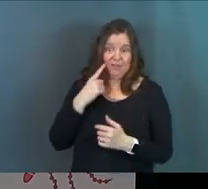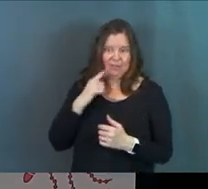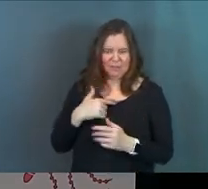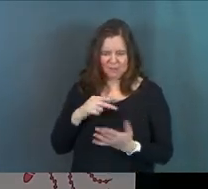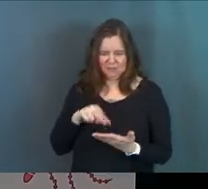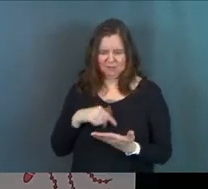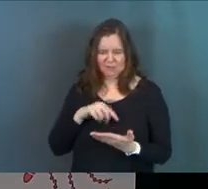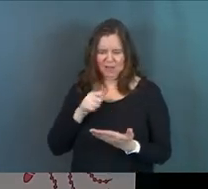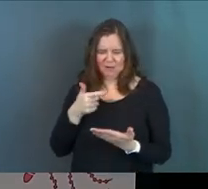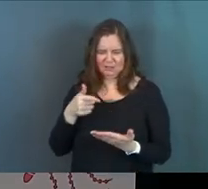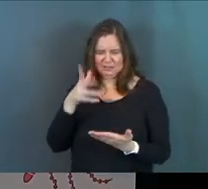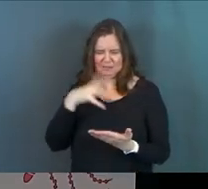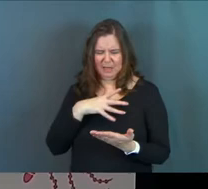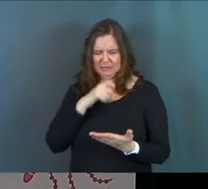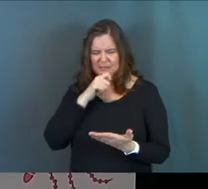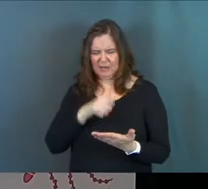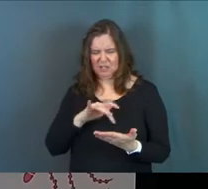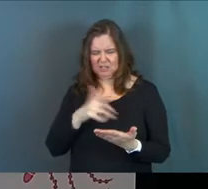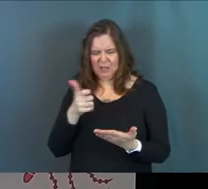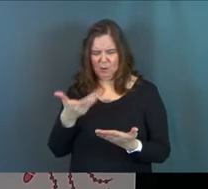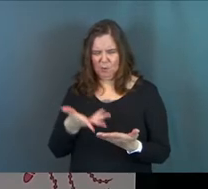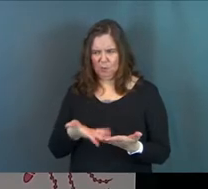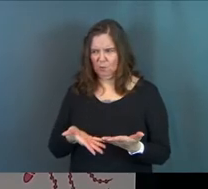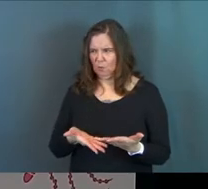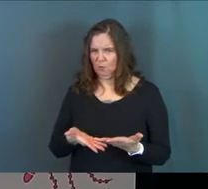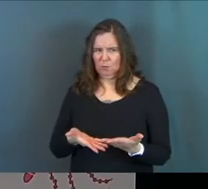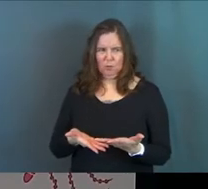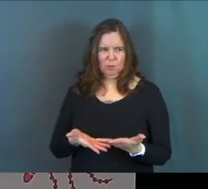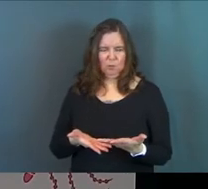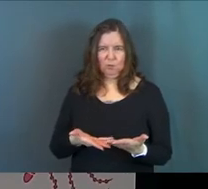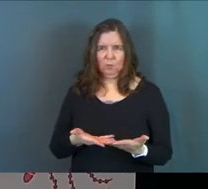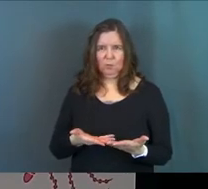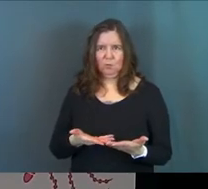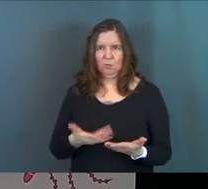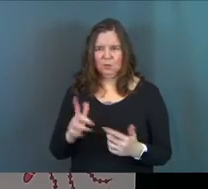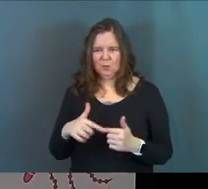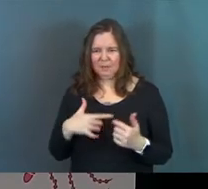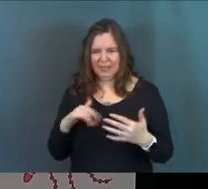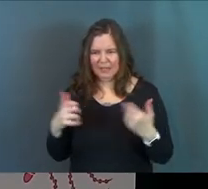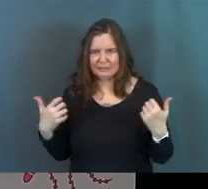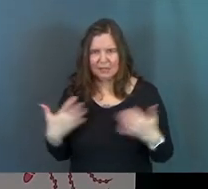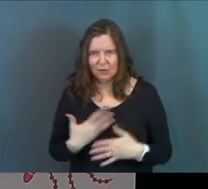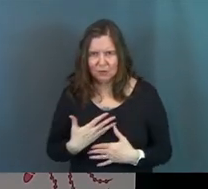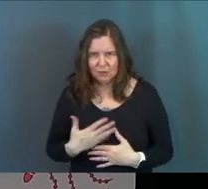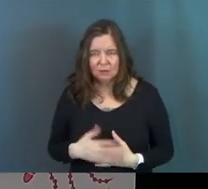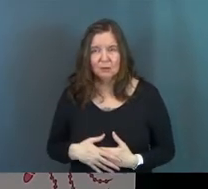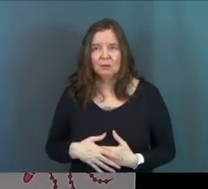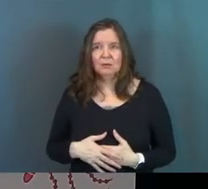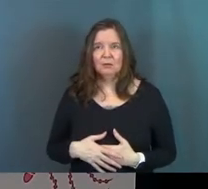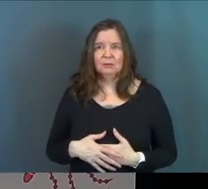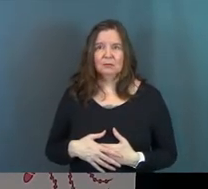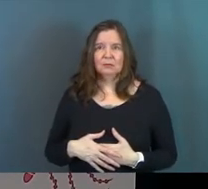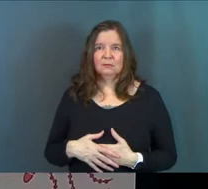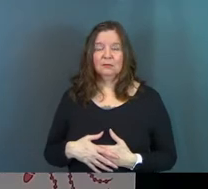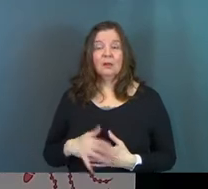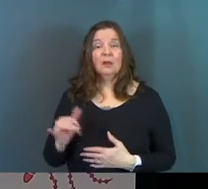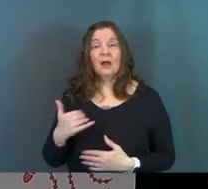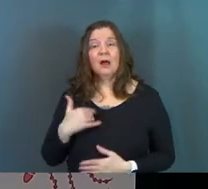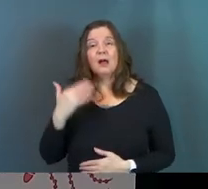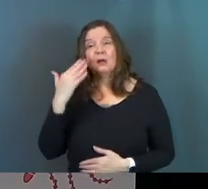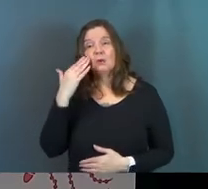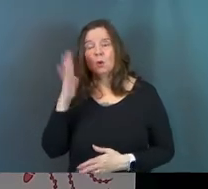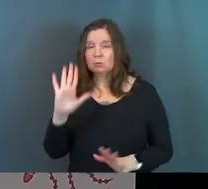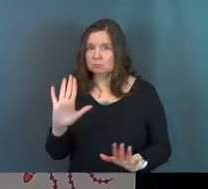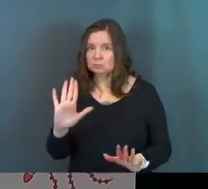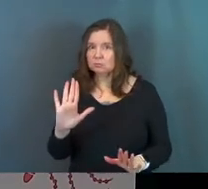read them like, how does this man deny Jesus? You know, like you can't be that scared. What's like, I